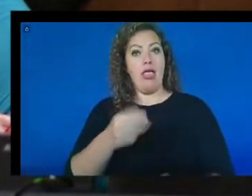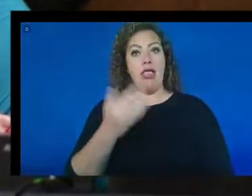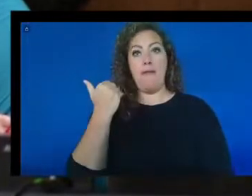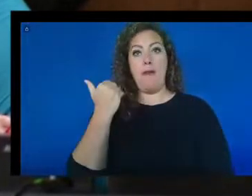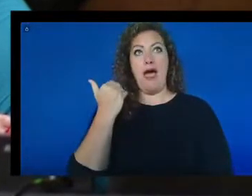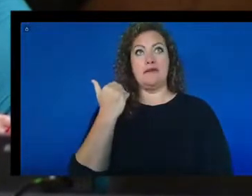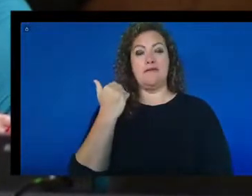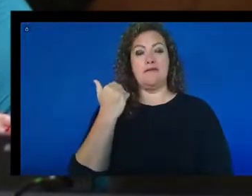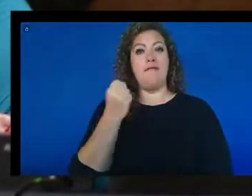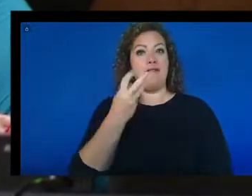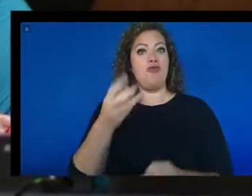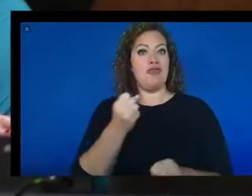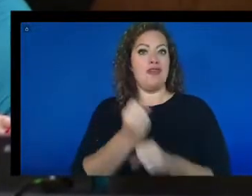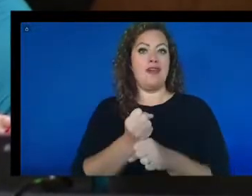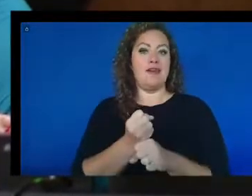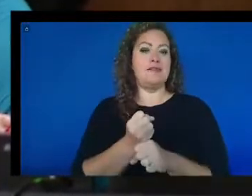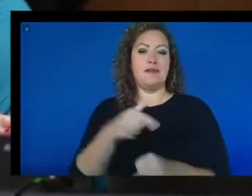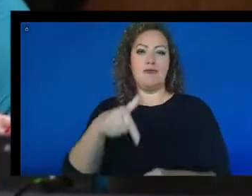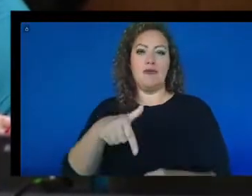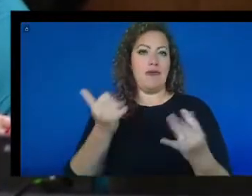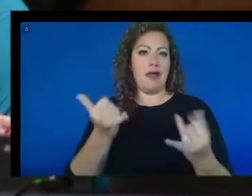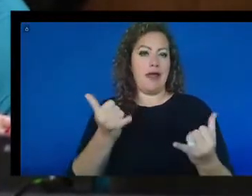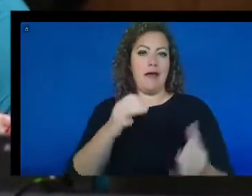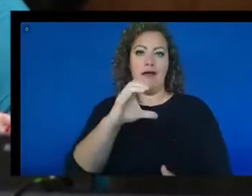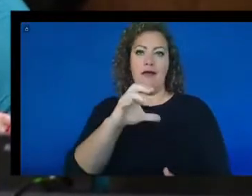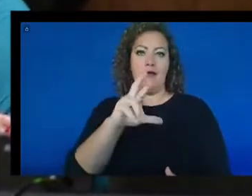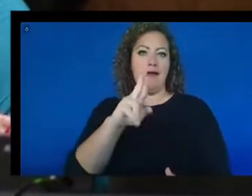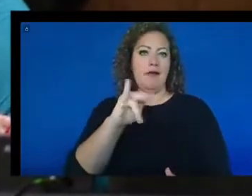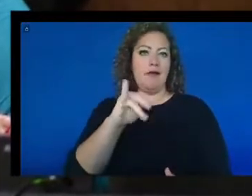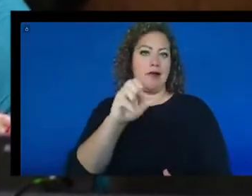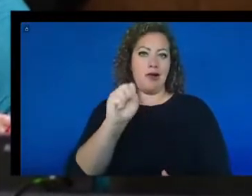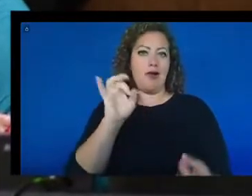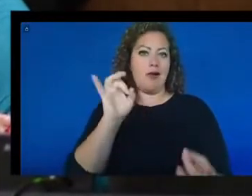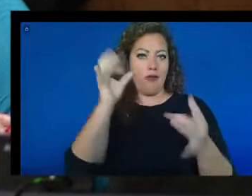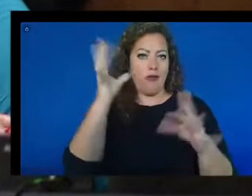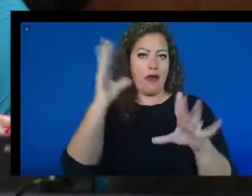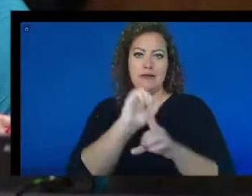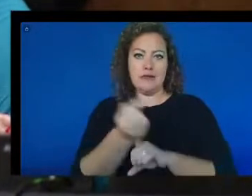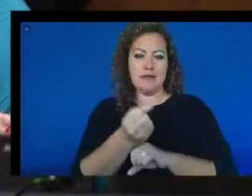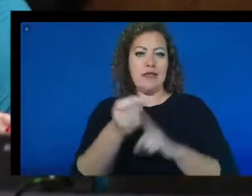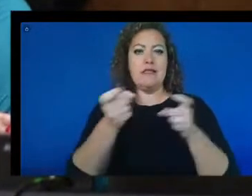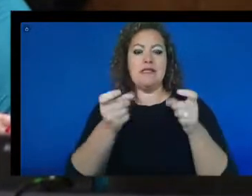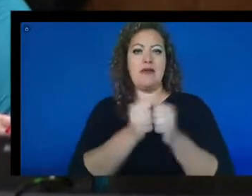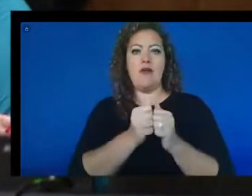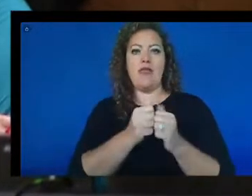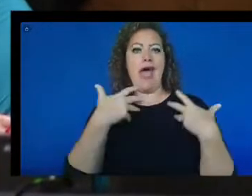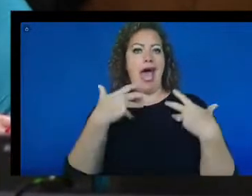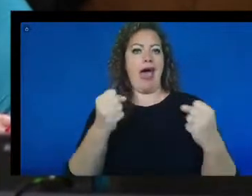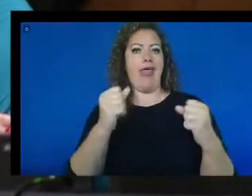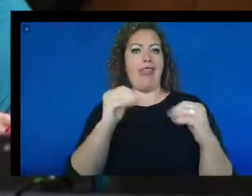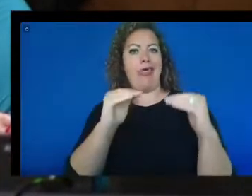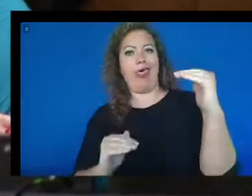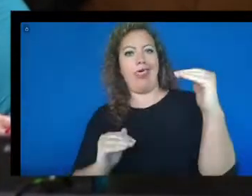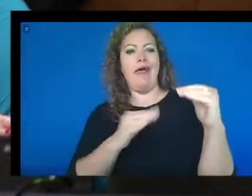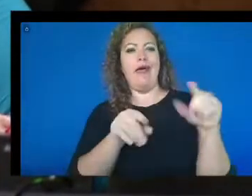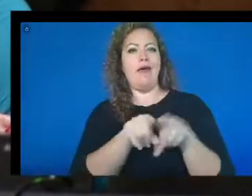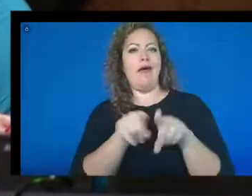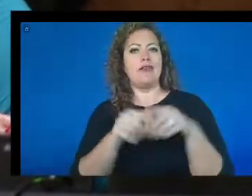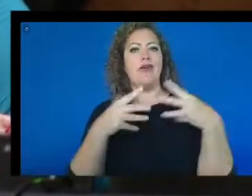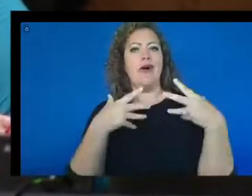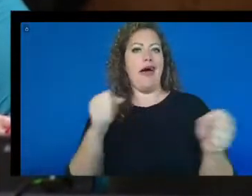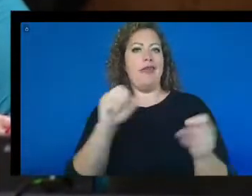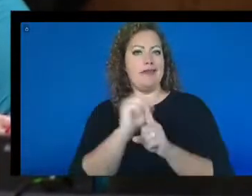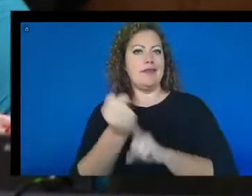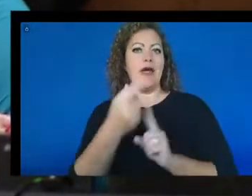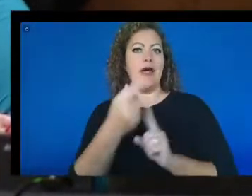years, we've all been in a crisis situation dealing with health inequities and also the health situation as a result of